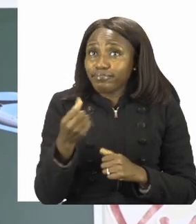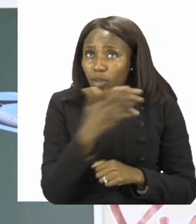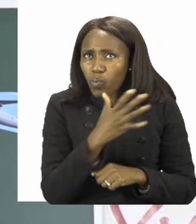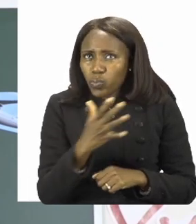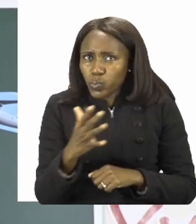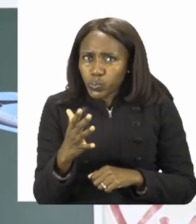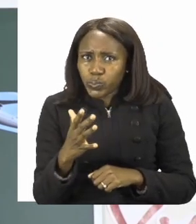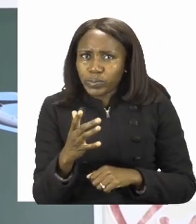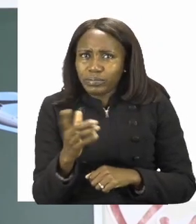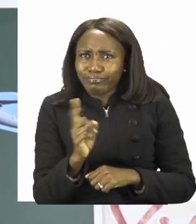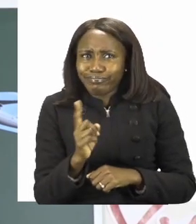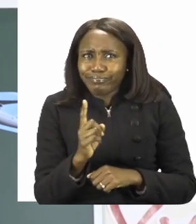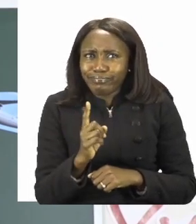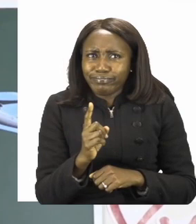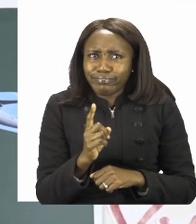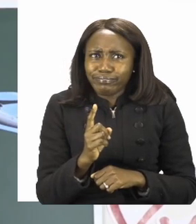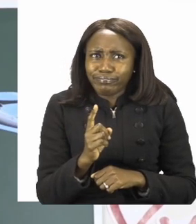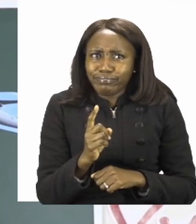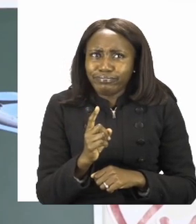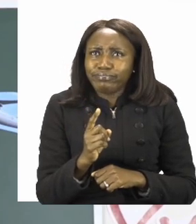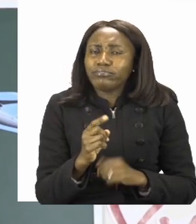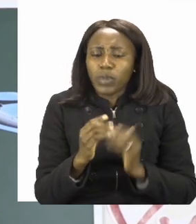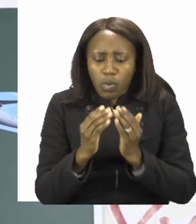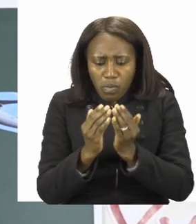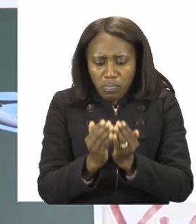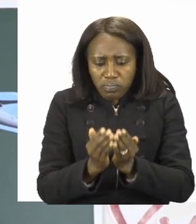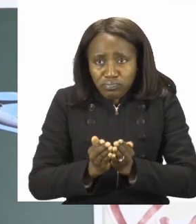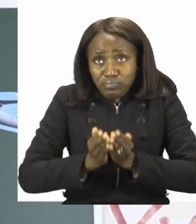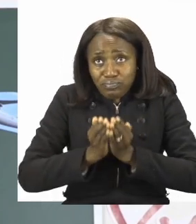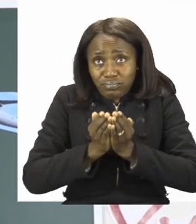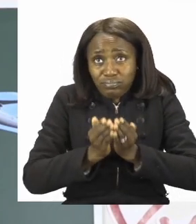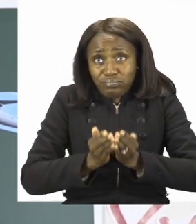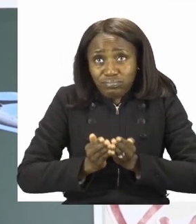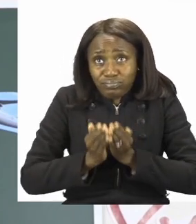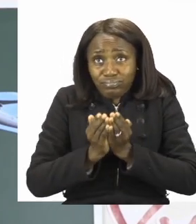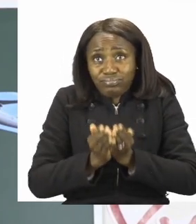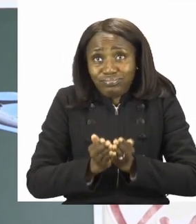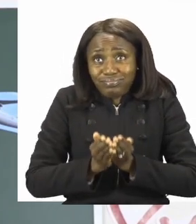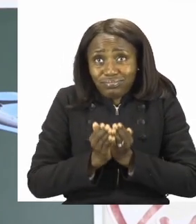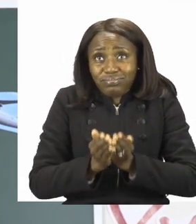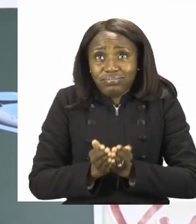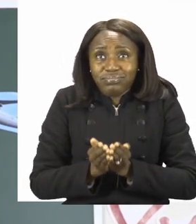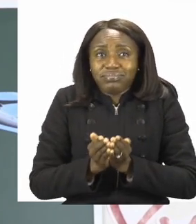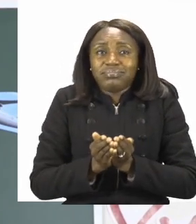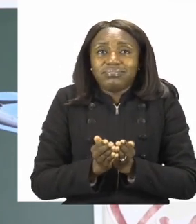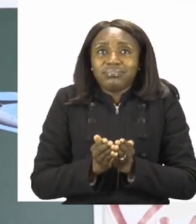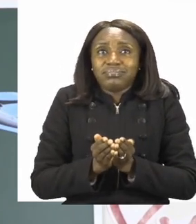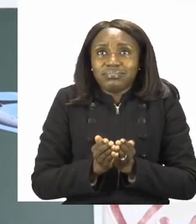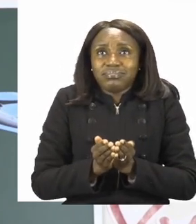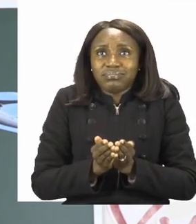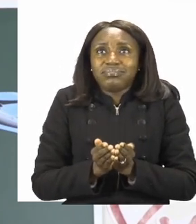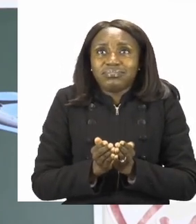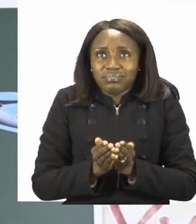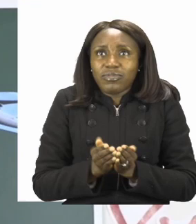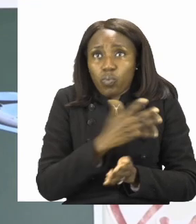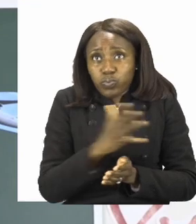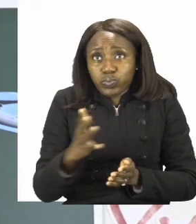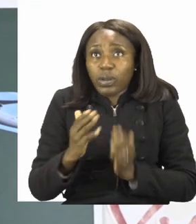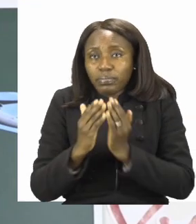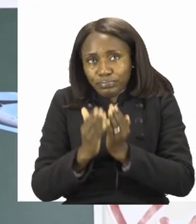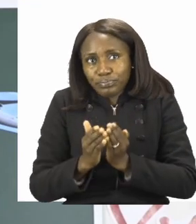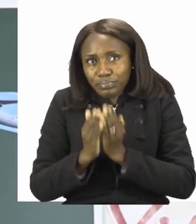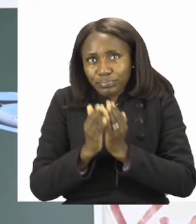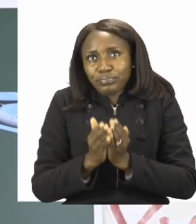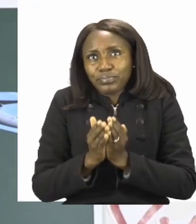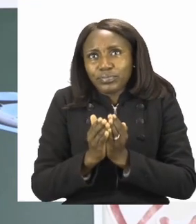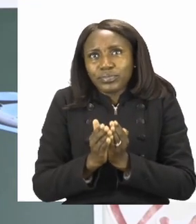Now there are a few things, but the main one that we know is a boat. A boat can move in water. A ship